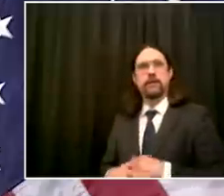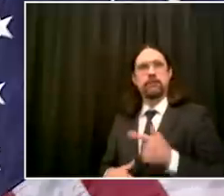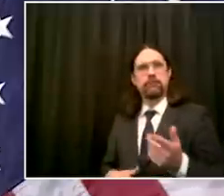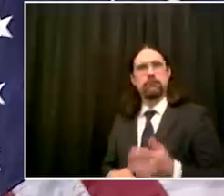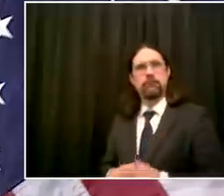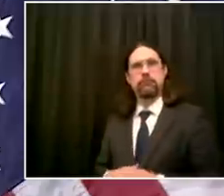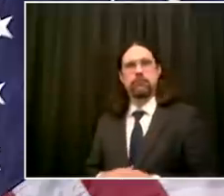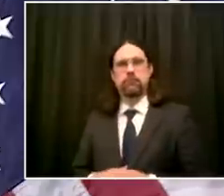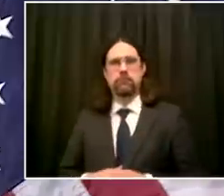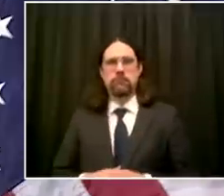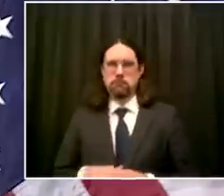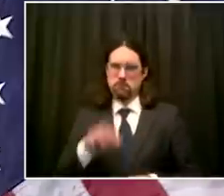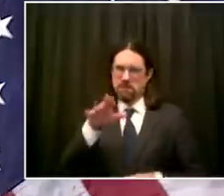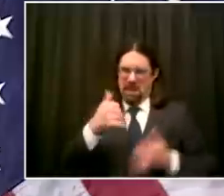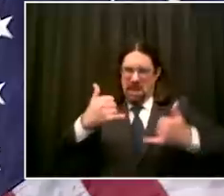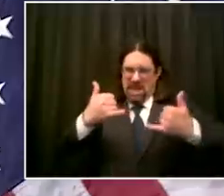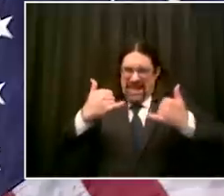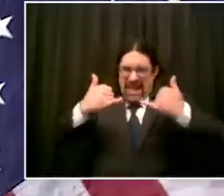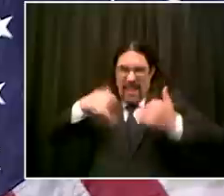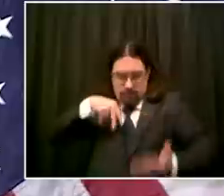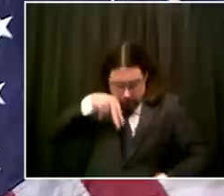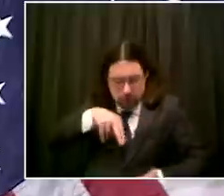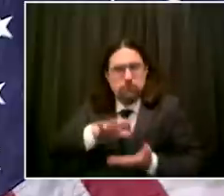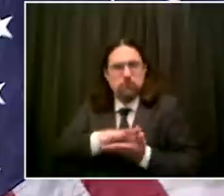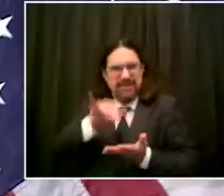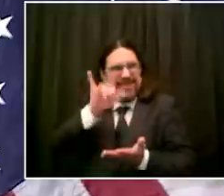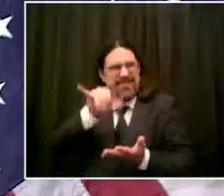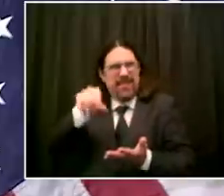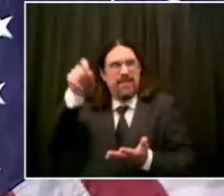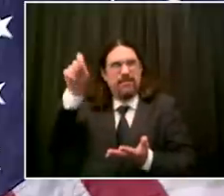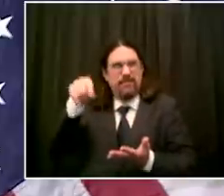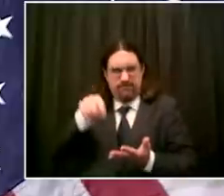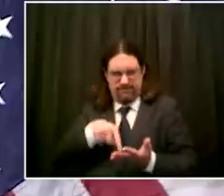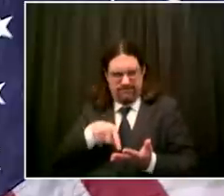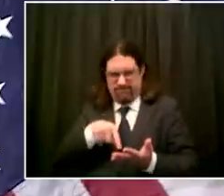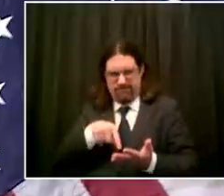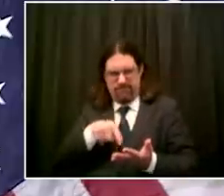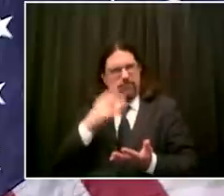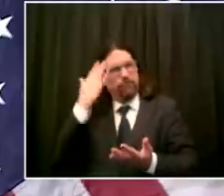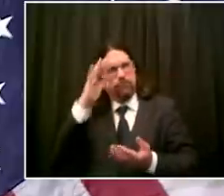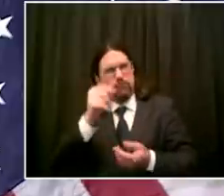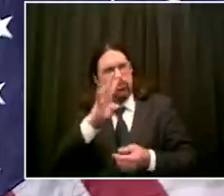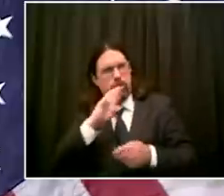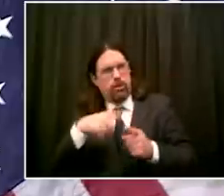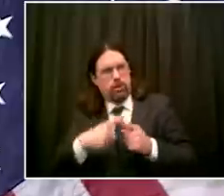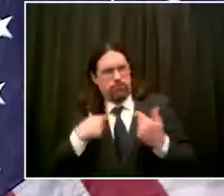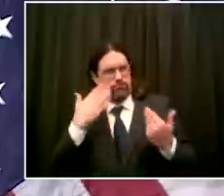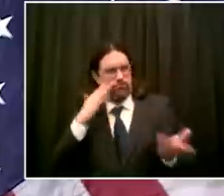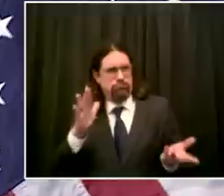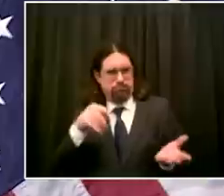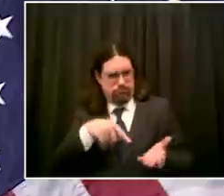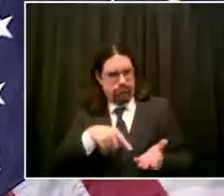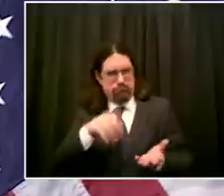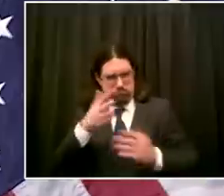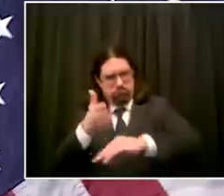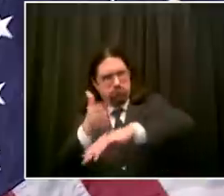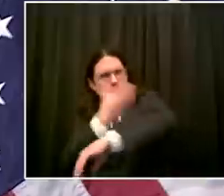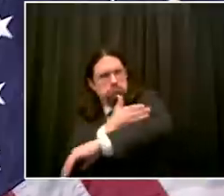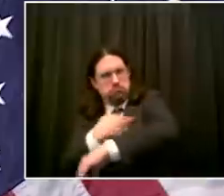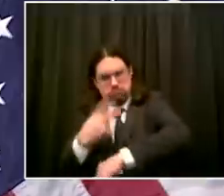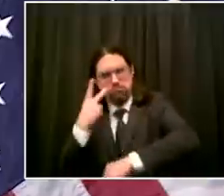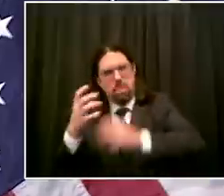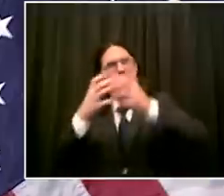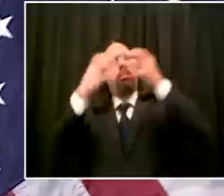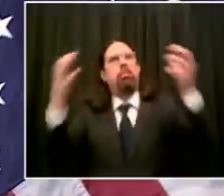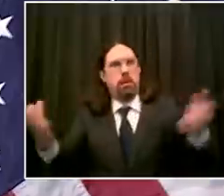there's been clear progress for example on the number of available hospital beds and number of icu beds those are two areas where we